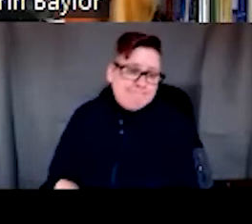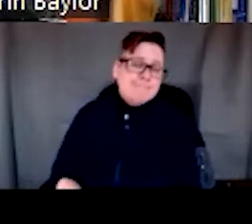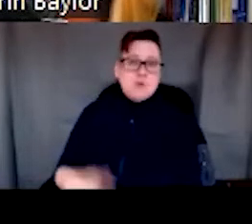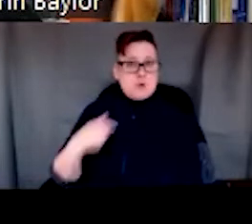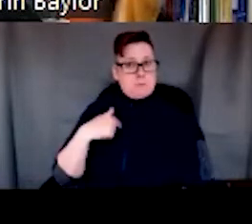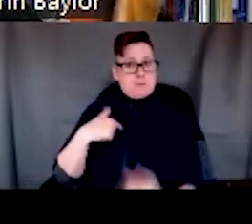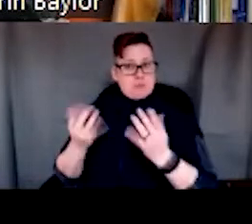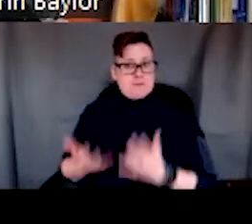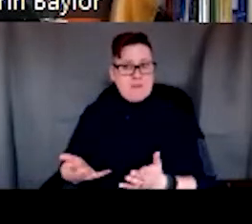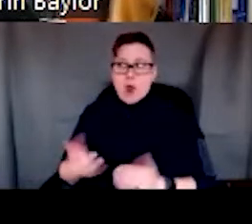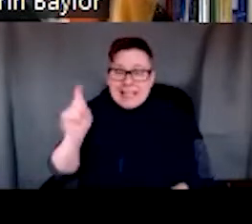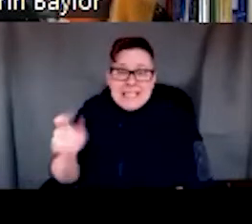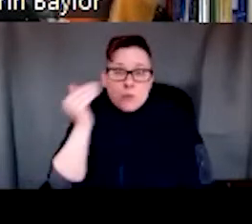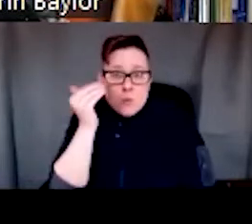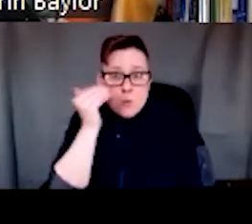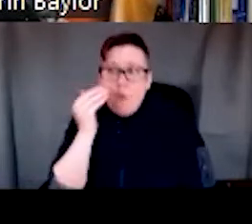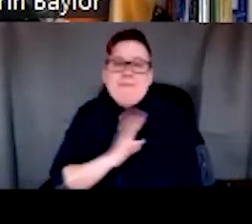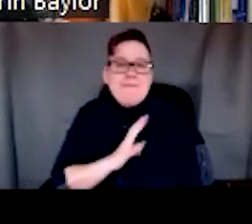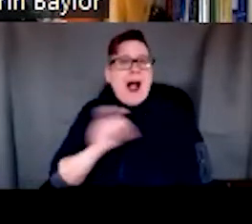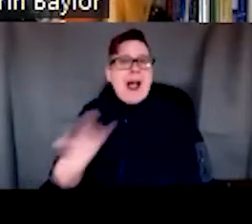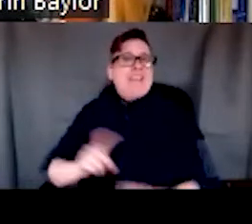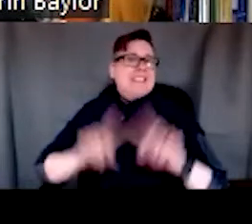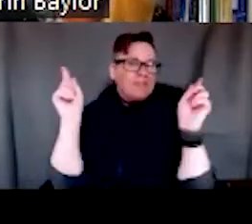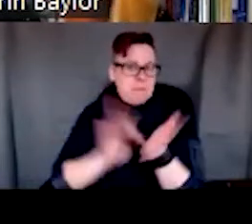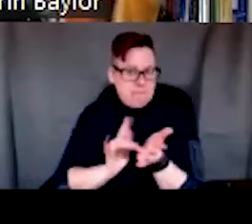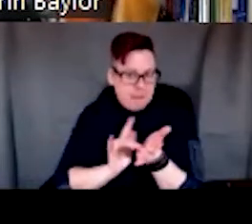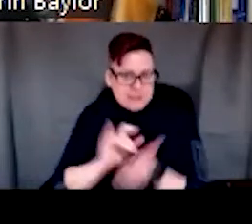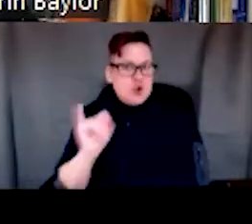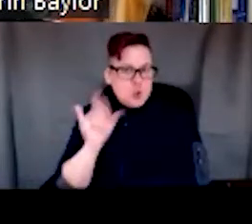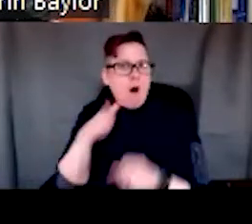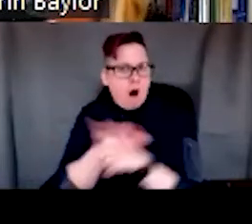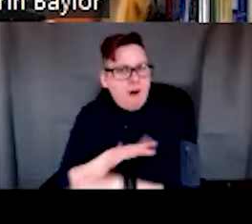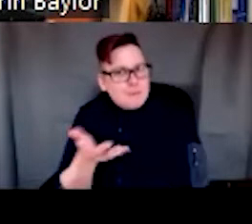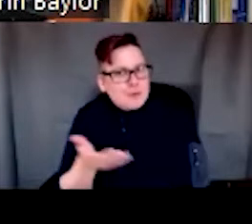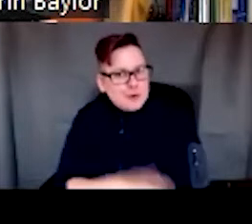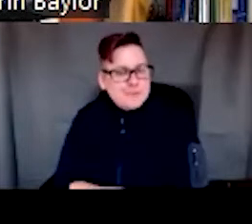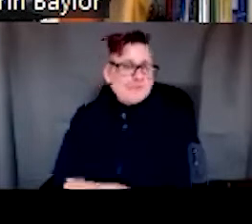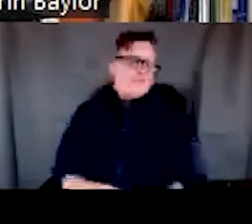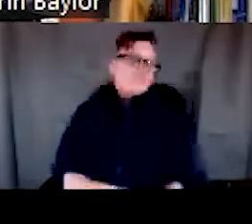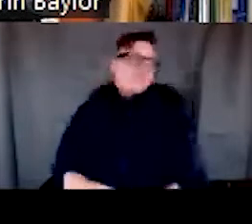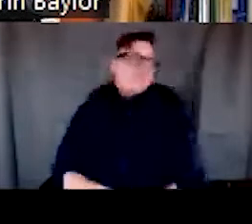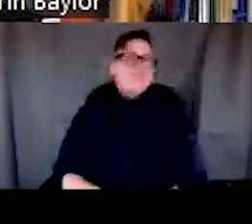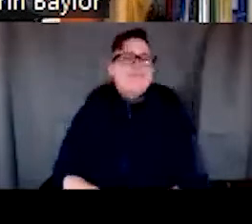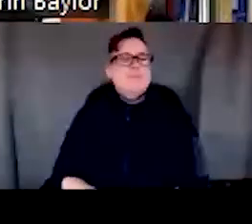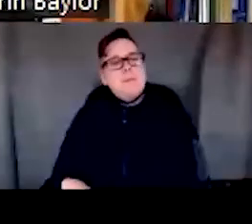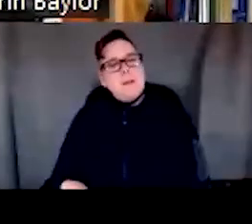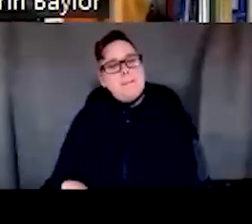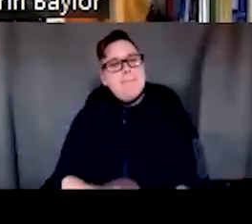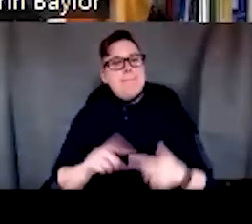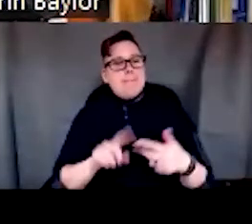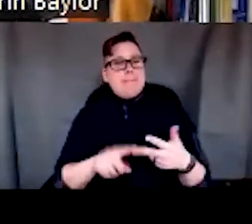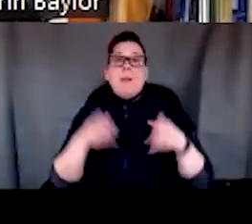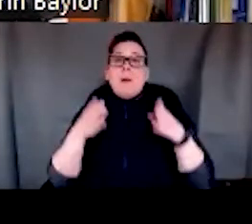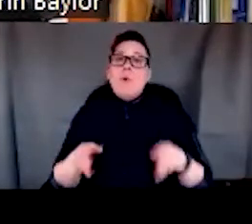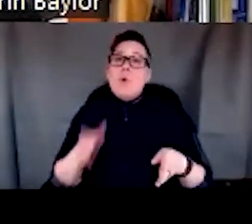a provider, I need to know that so I can prescribe a different, um, medication for that, for that patient, um, individuals with